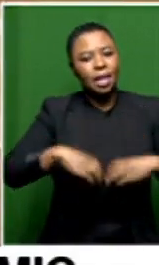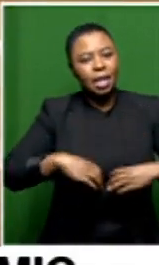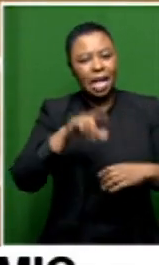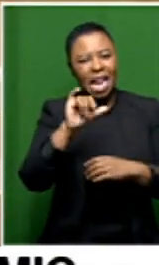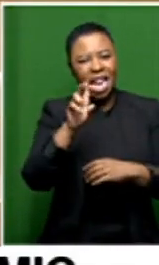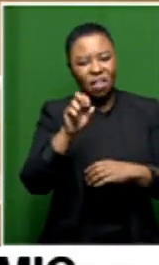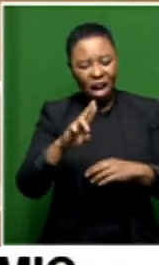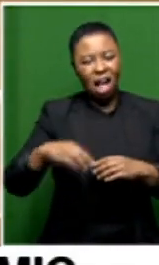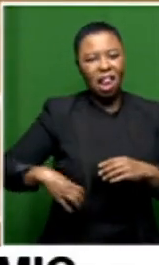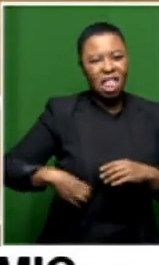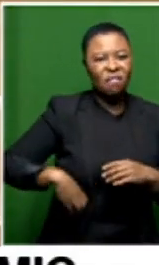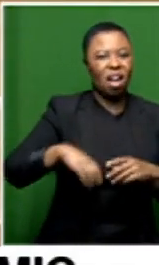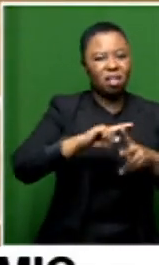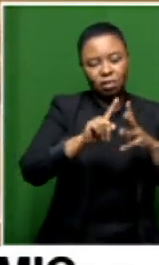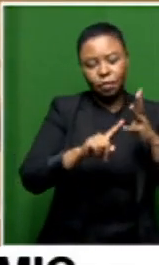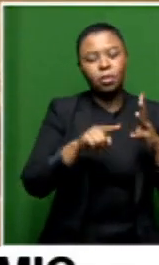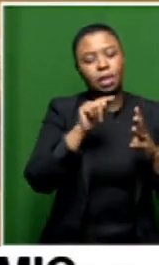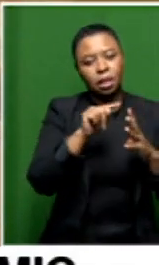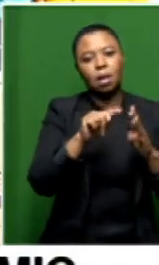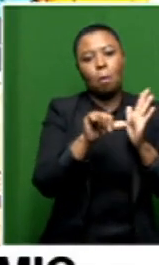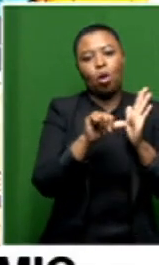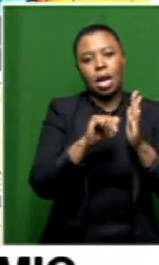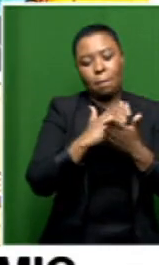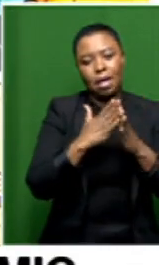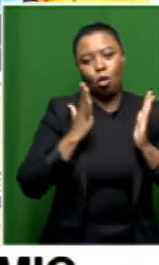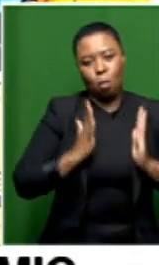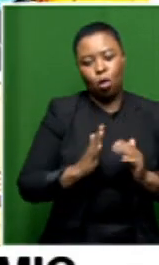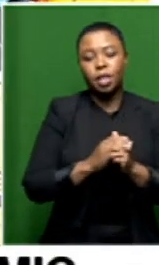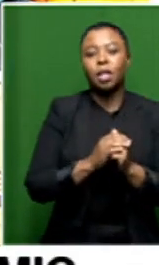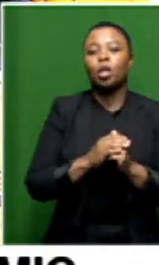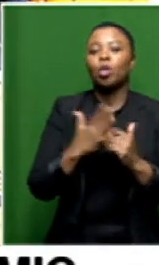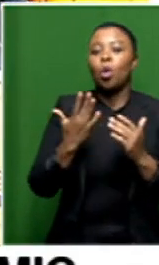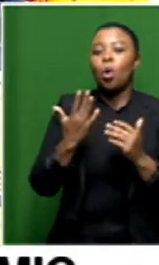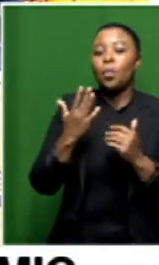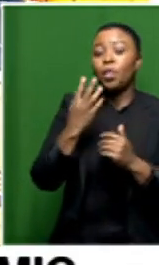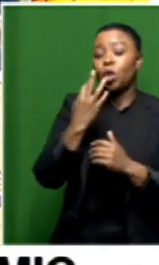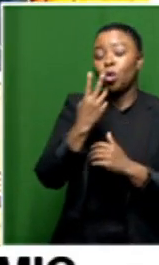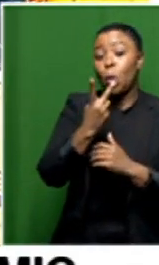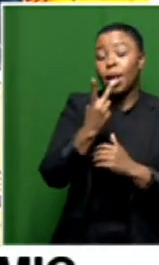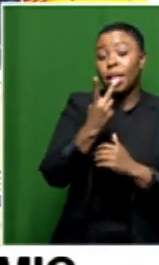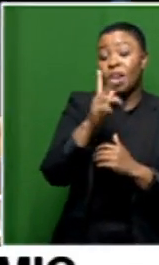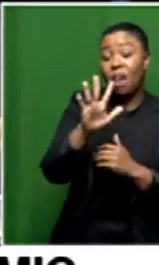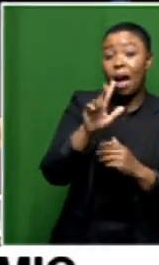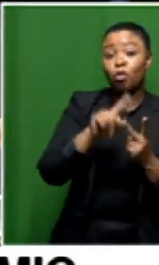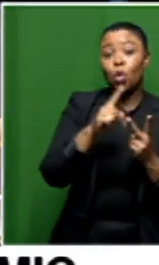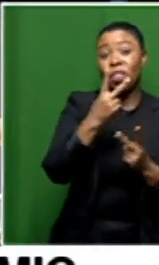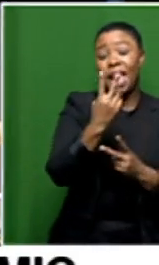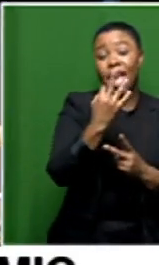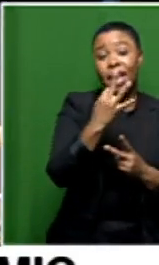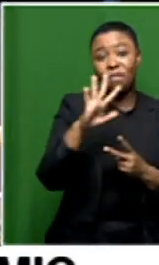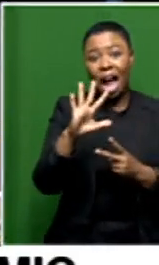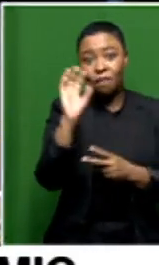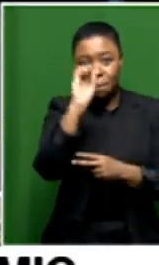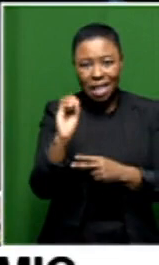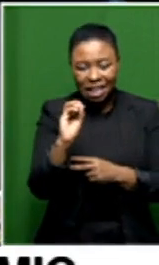um in in global literature um and 25 to 35 percent of individuals that